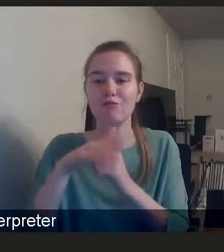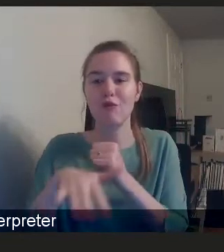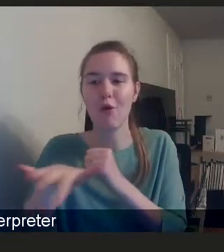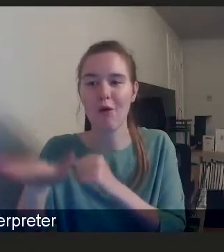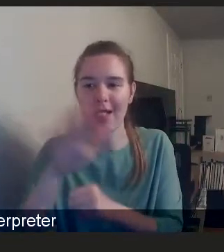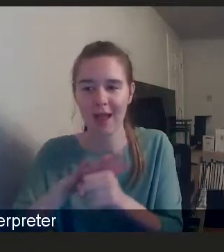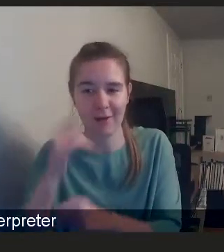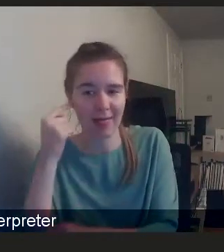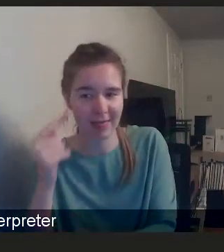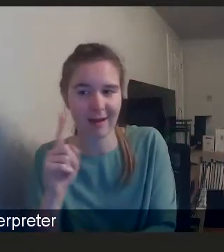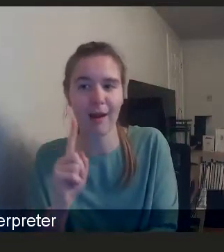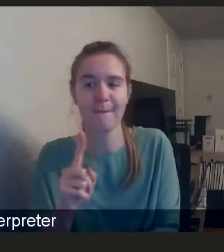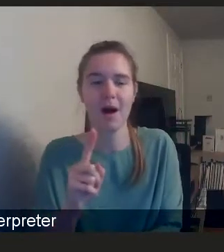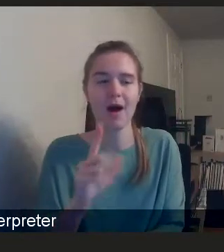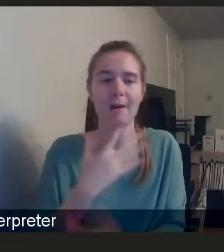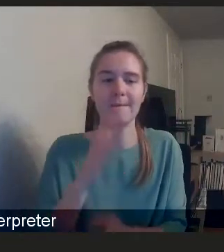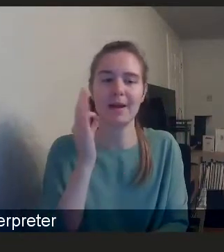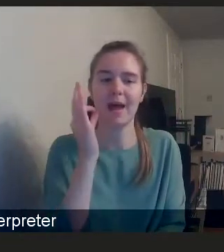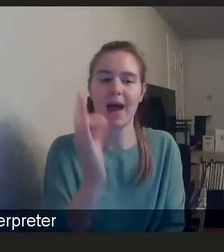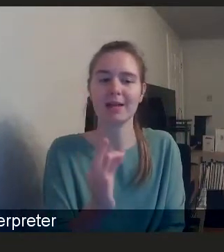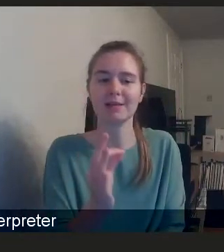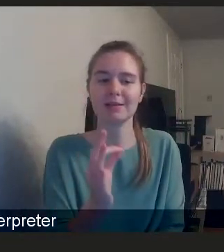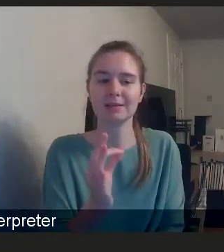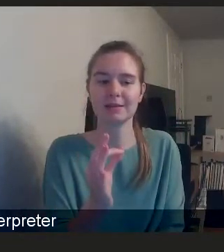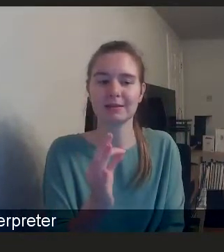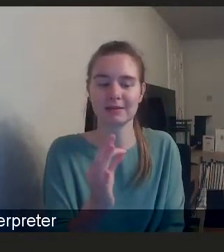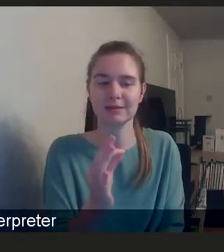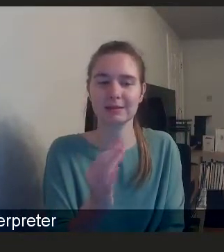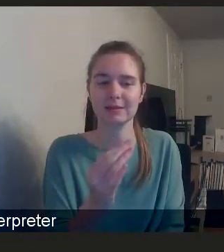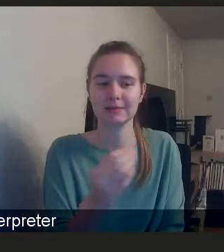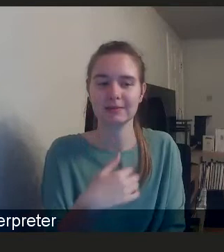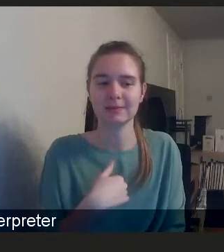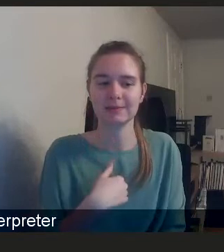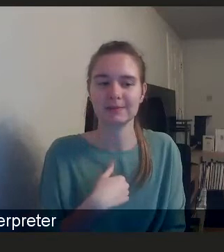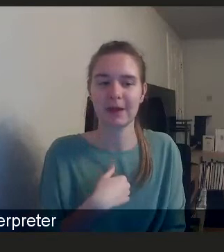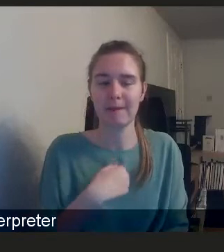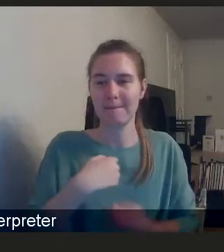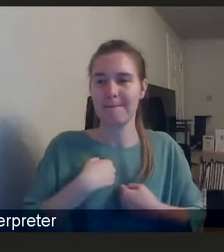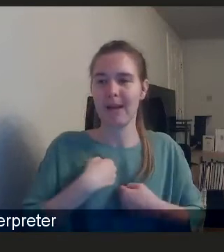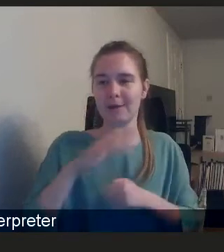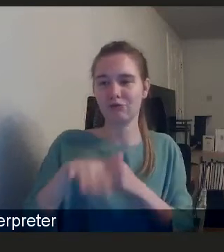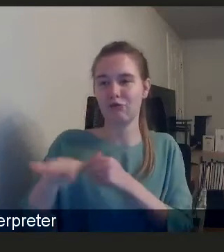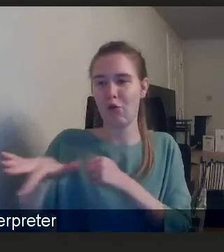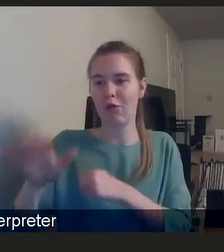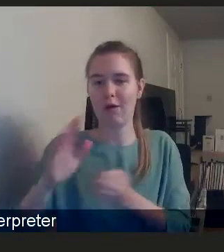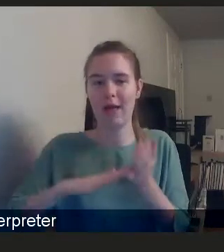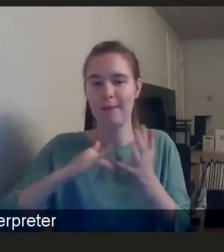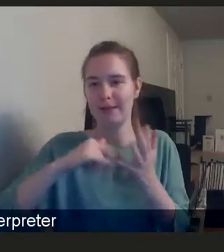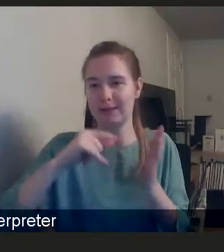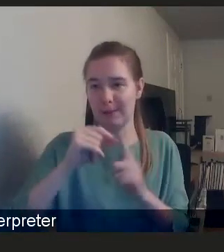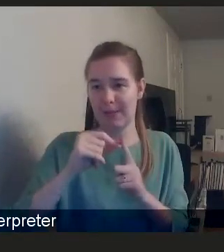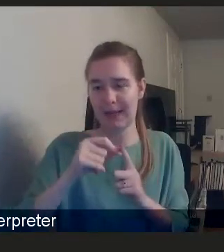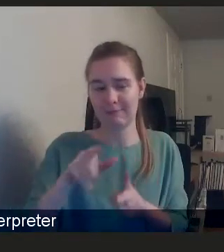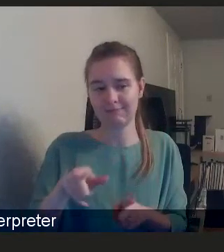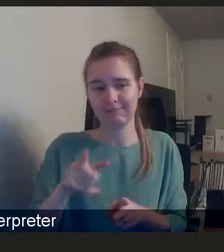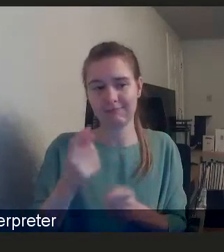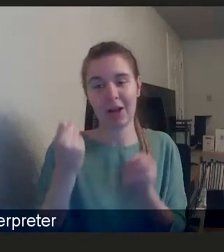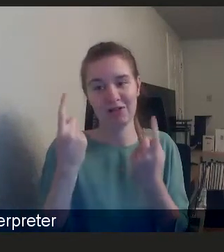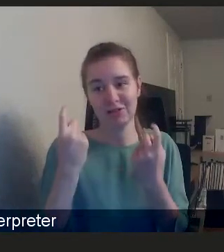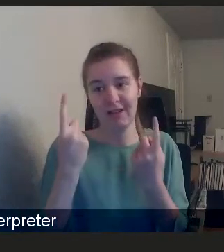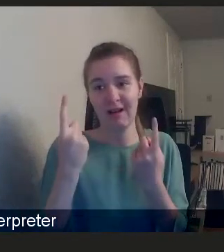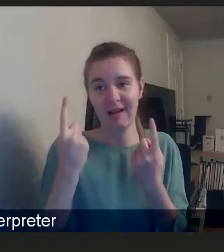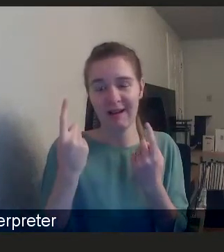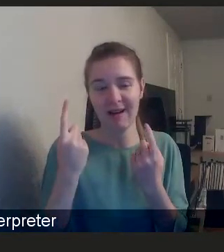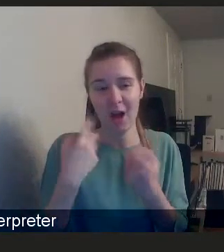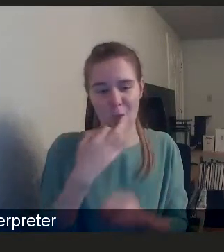asking something that's, you know, I, as a rural MSP, completely, I would be asking